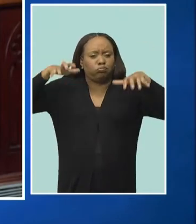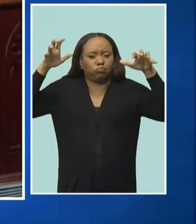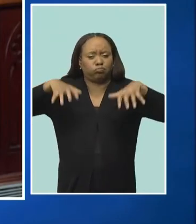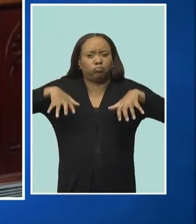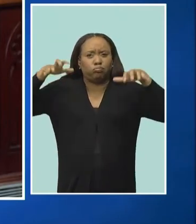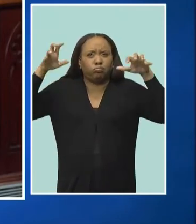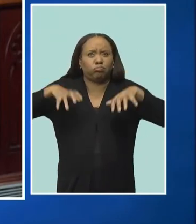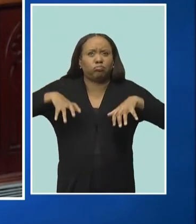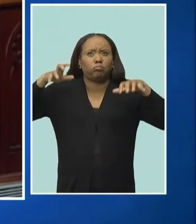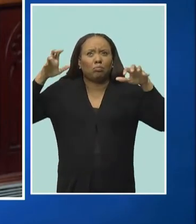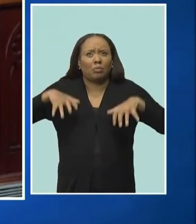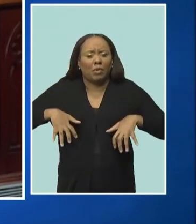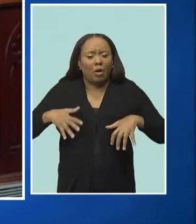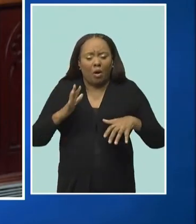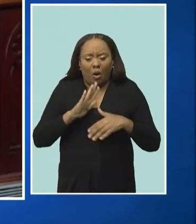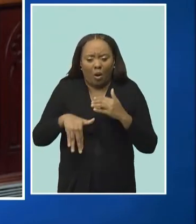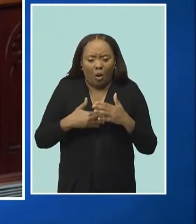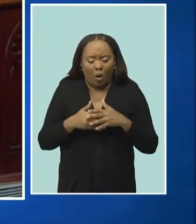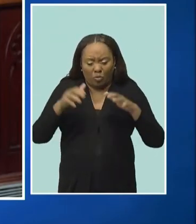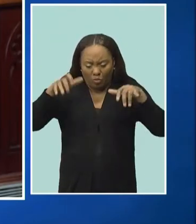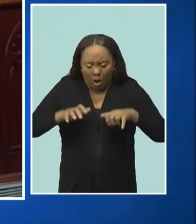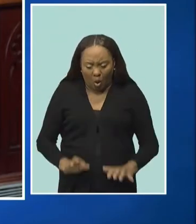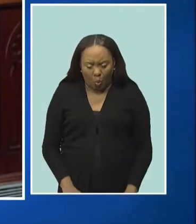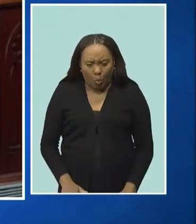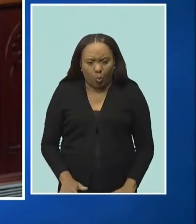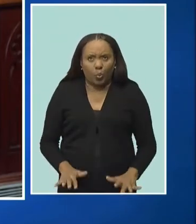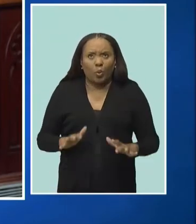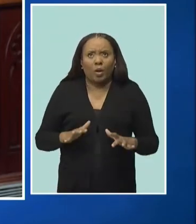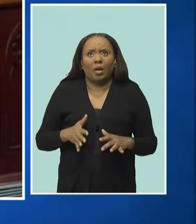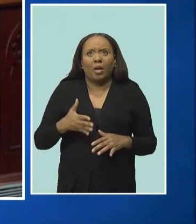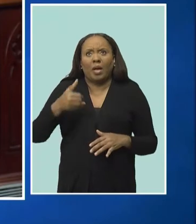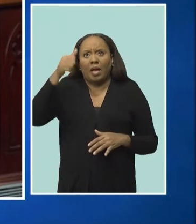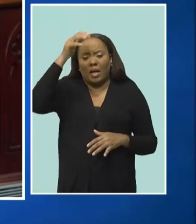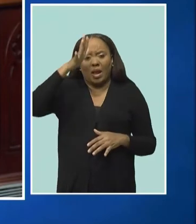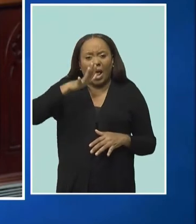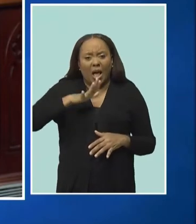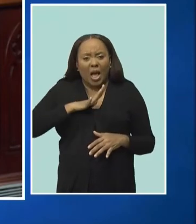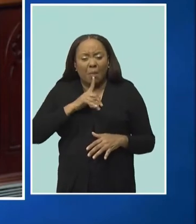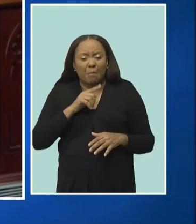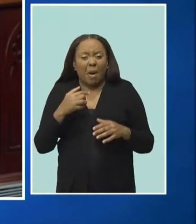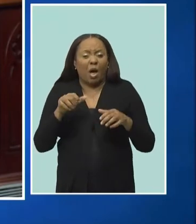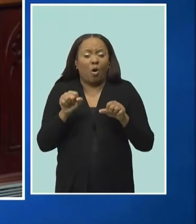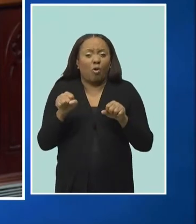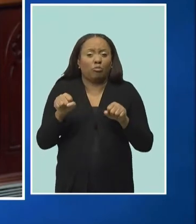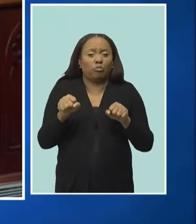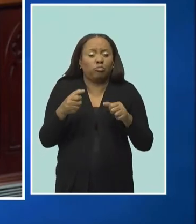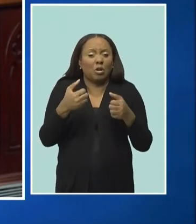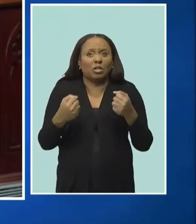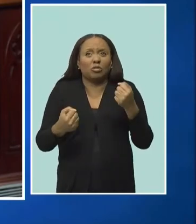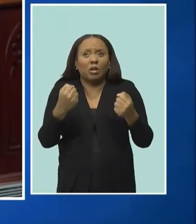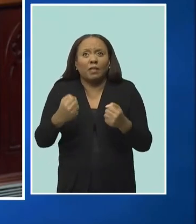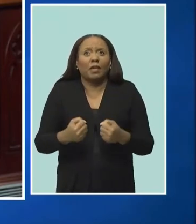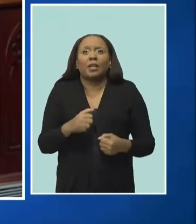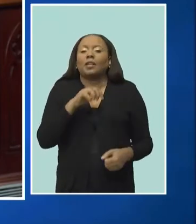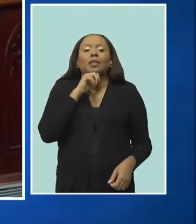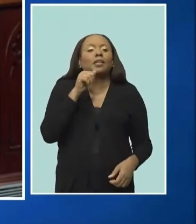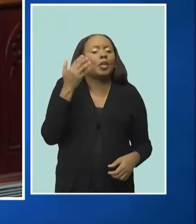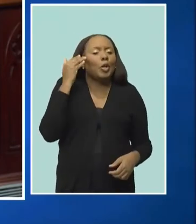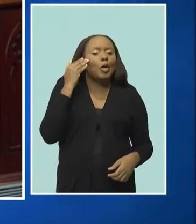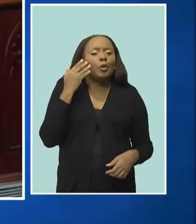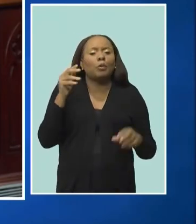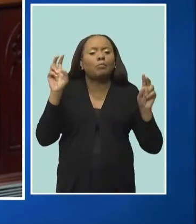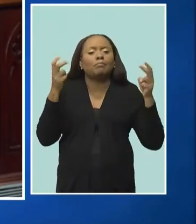the gutter. And the man was doing the milkshake. Mr. Speaker, they were saying you drink or it couldn't be that.